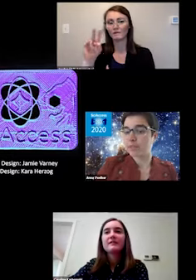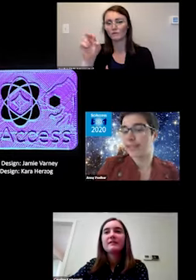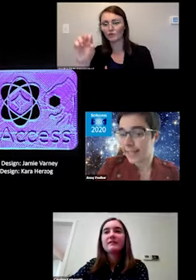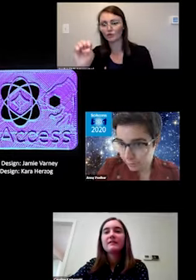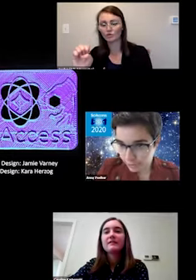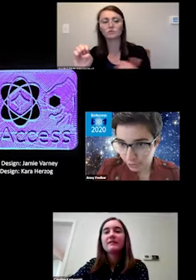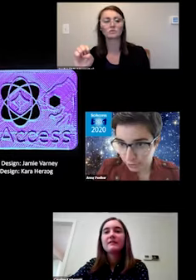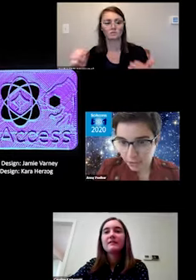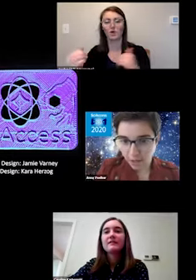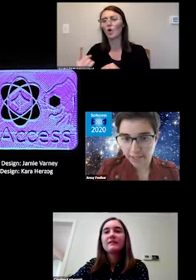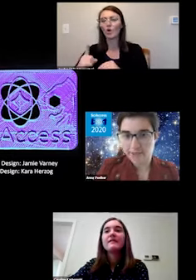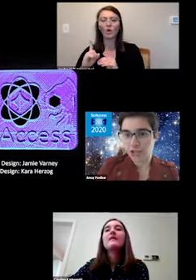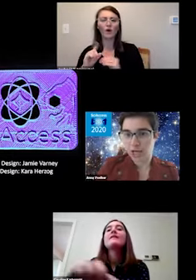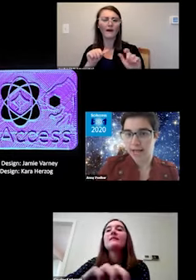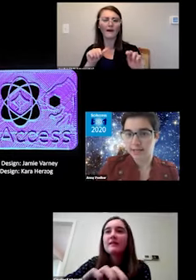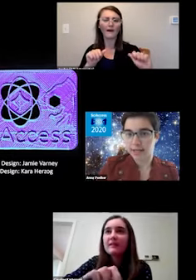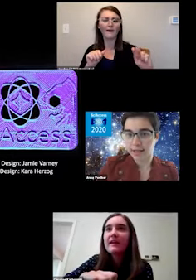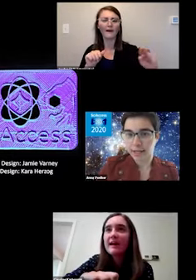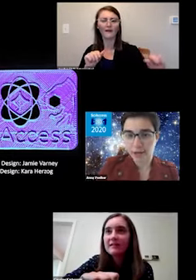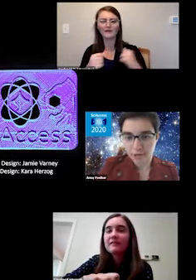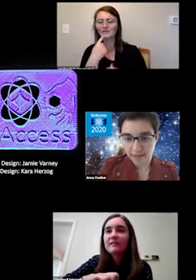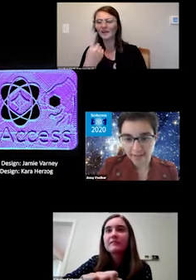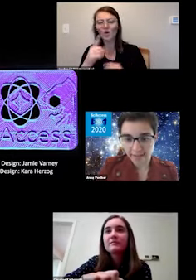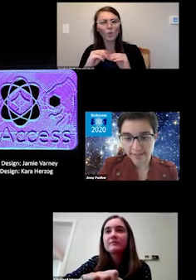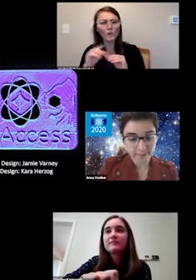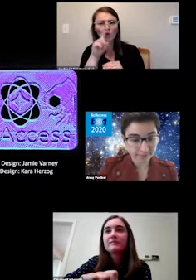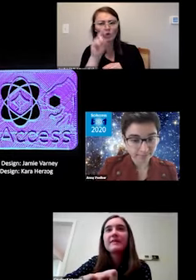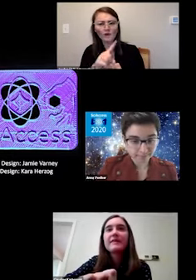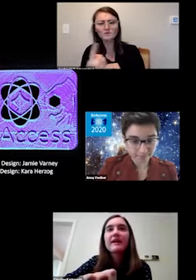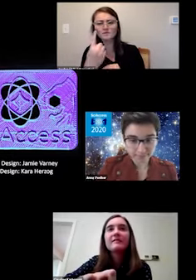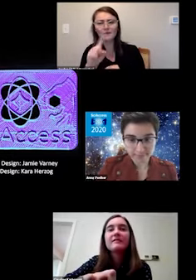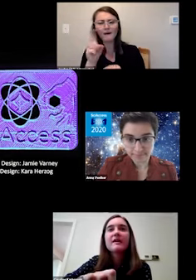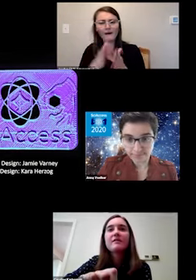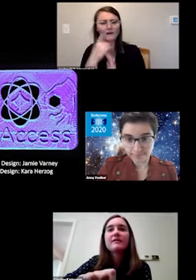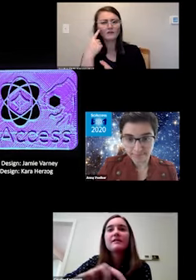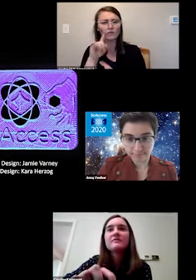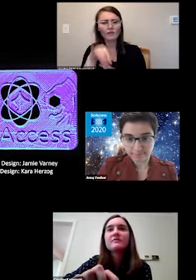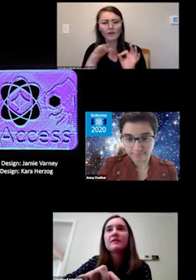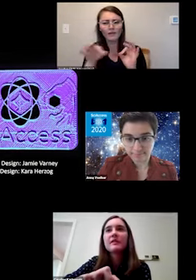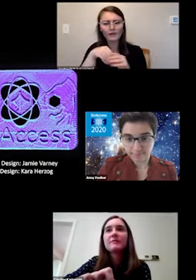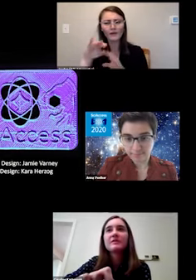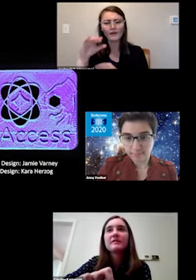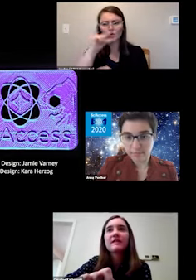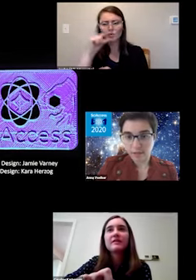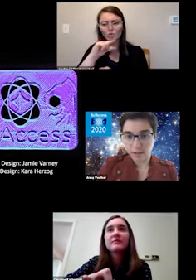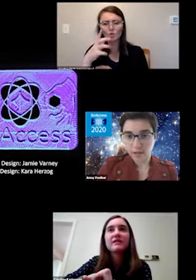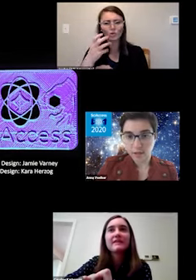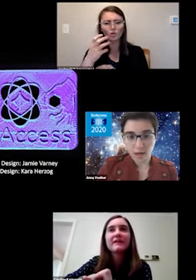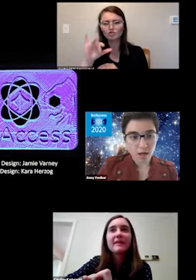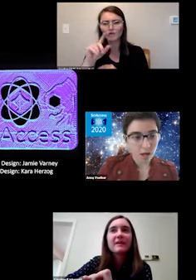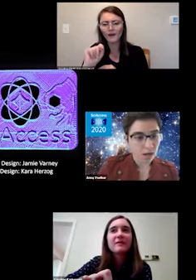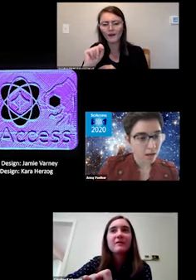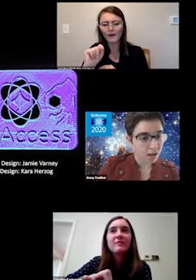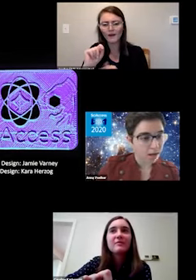we please put the link for the google doc in the chat uh can i have that link yes i don't know if i need to like stop sharing the slides and